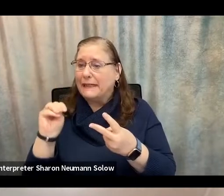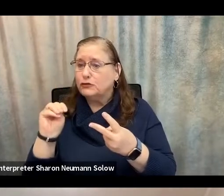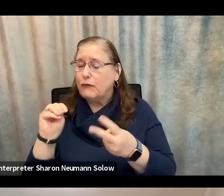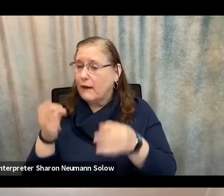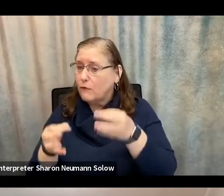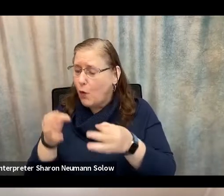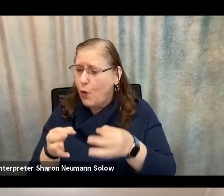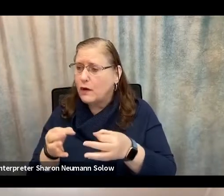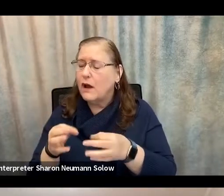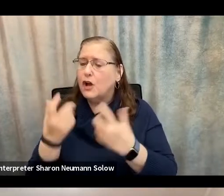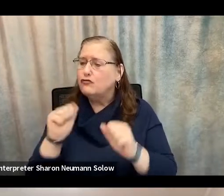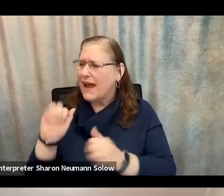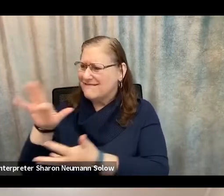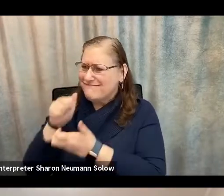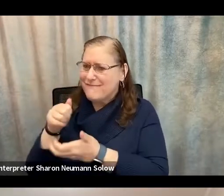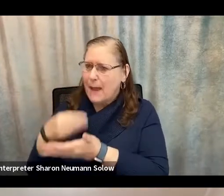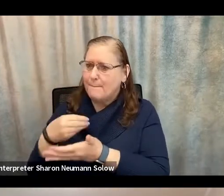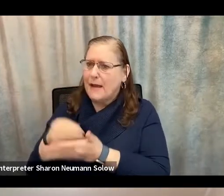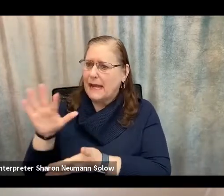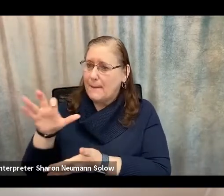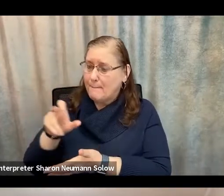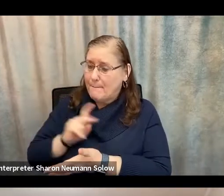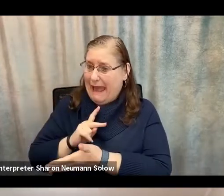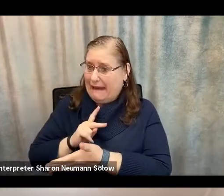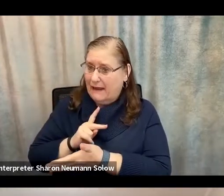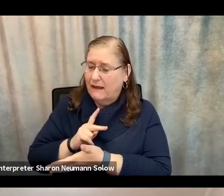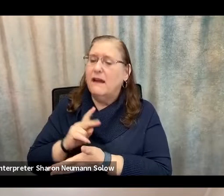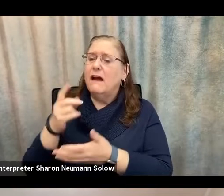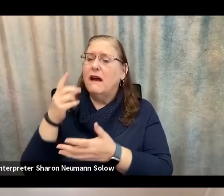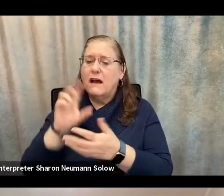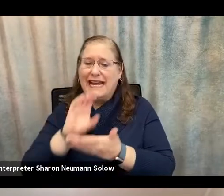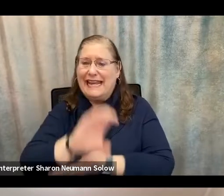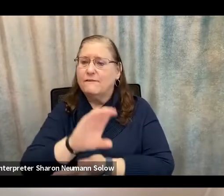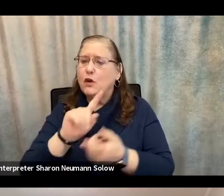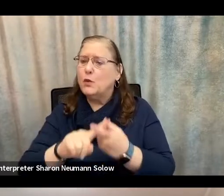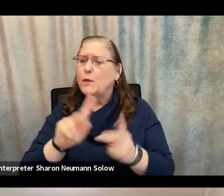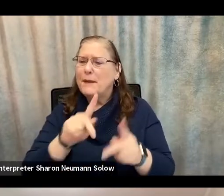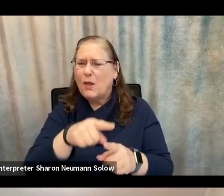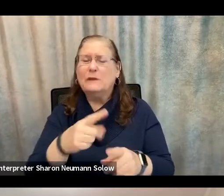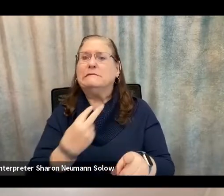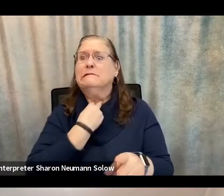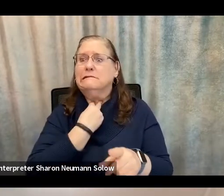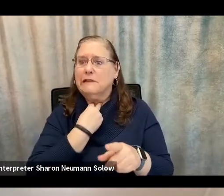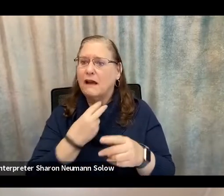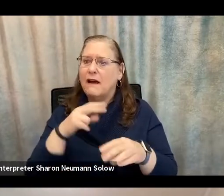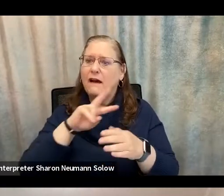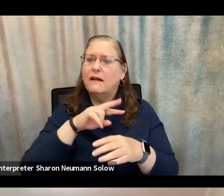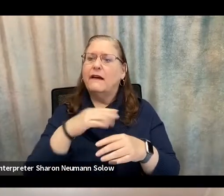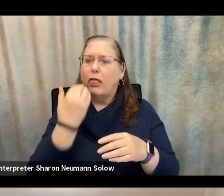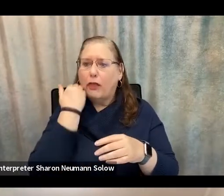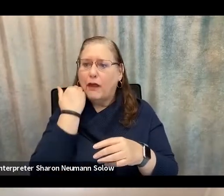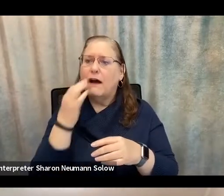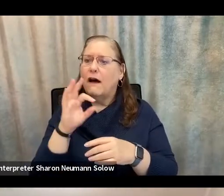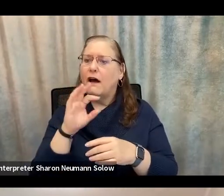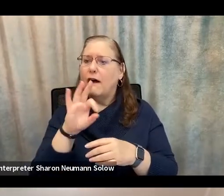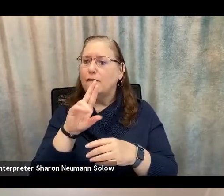been involved or fallen into fraud schemes. The other thing we do is, I'm actually going to go